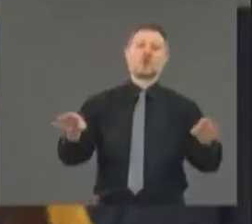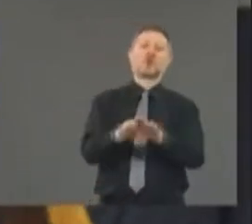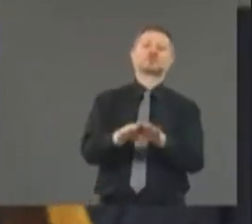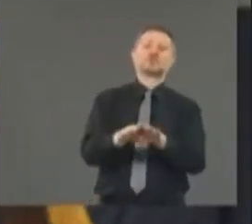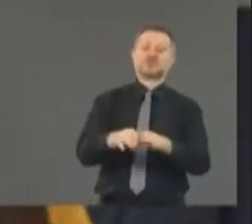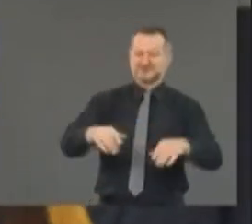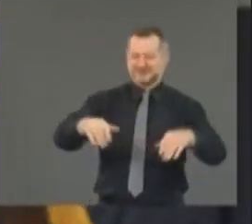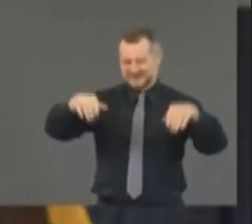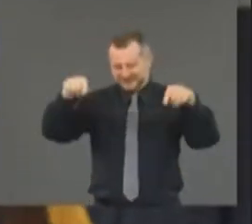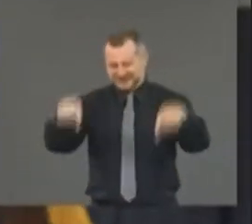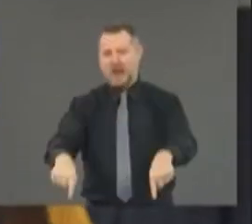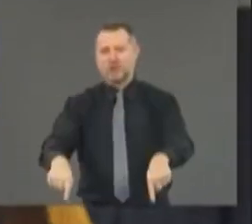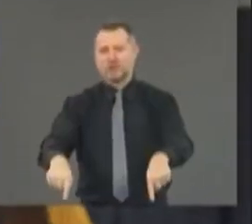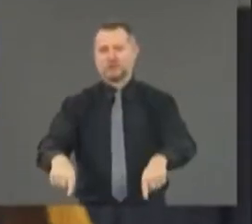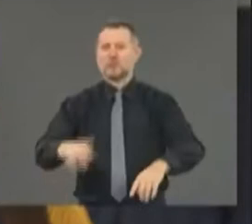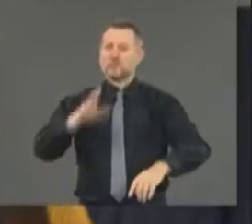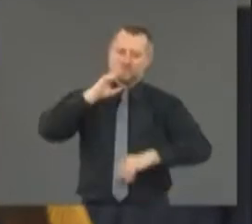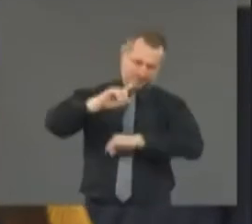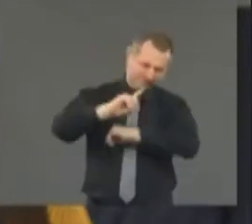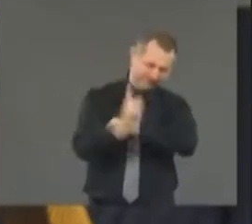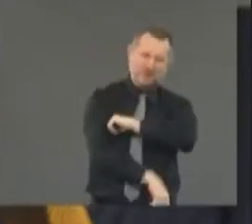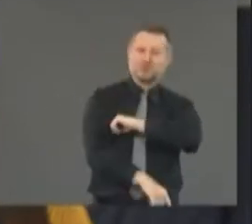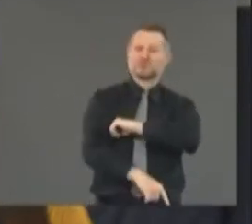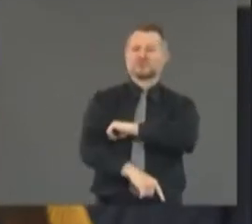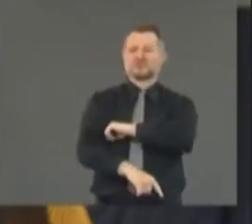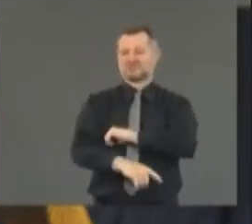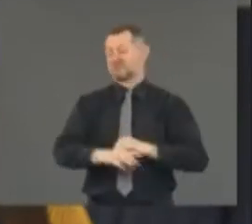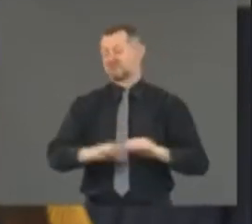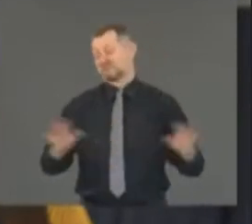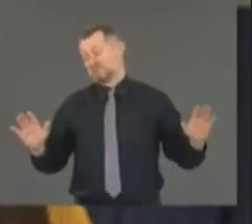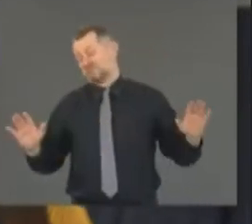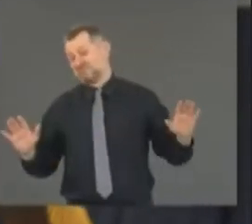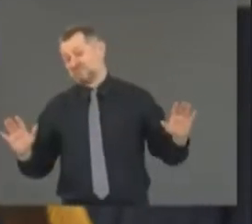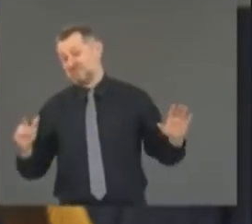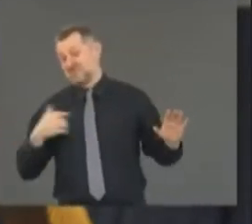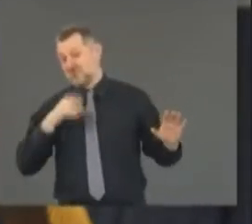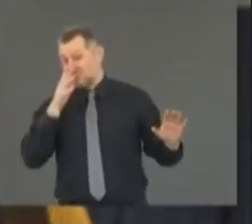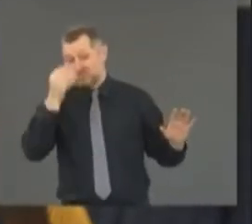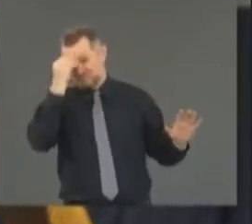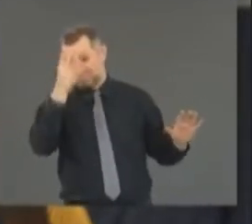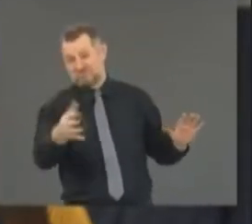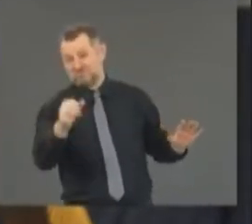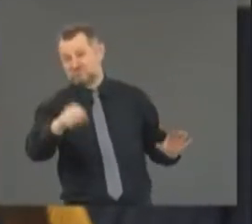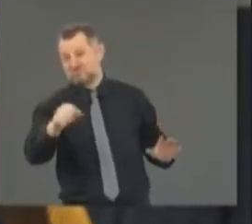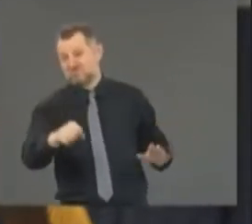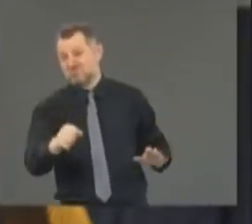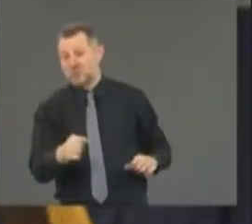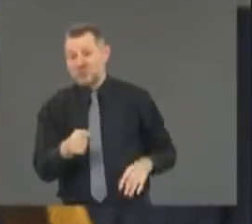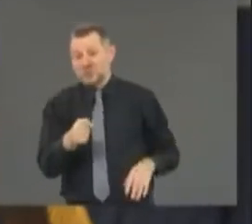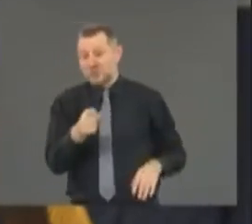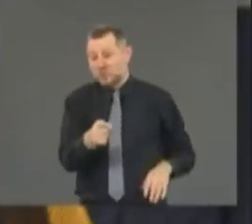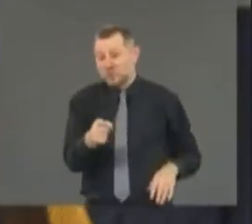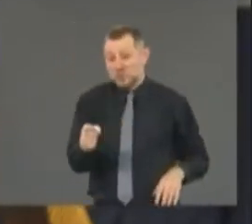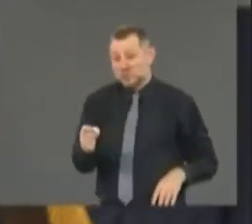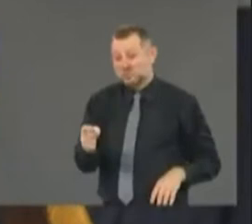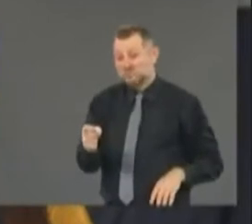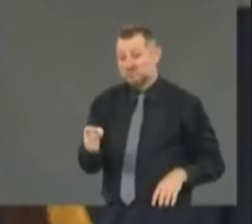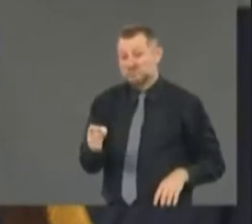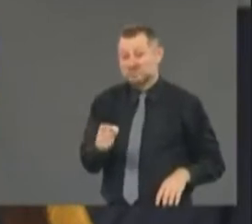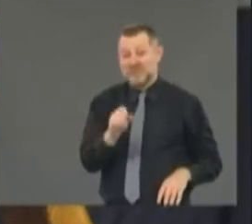you'll be penalized. And, you know, I can tell you, yeah, you should get up and assault Jesse.